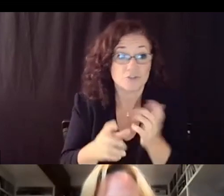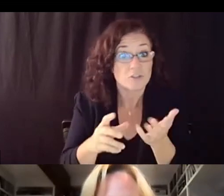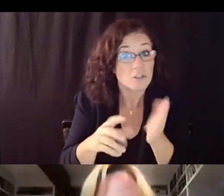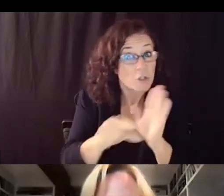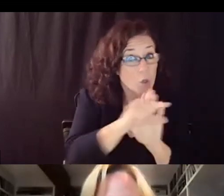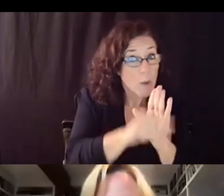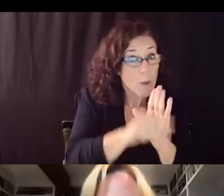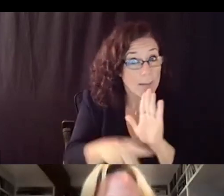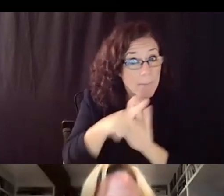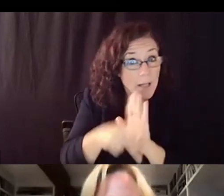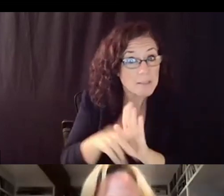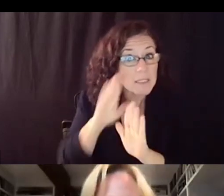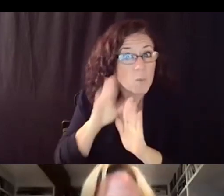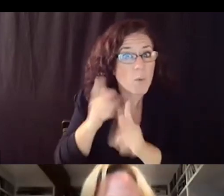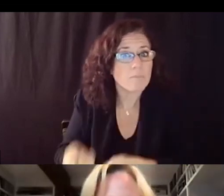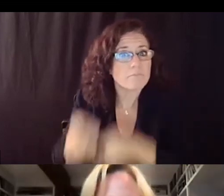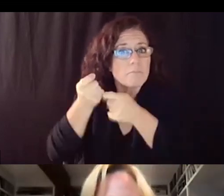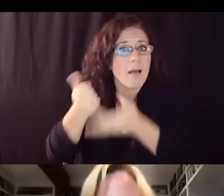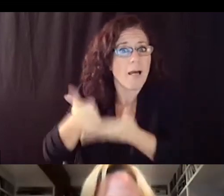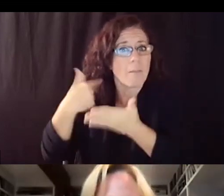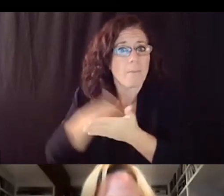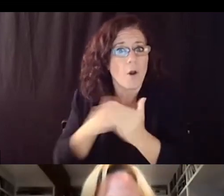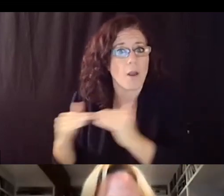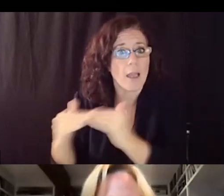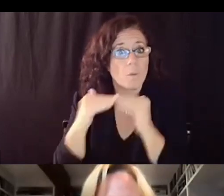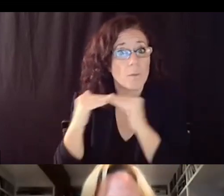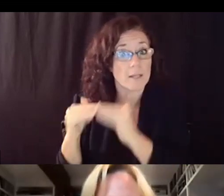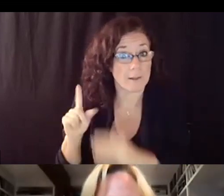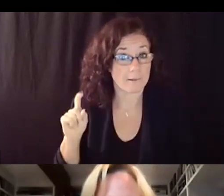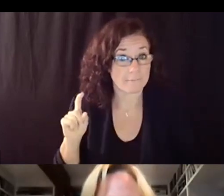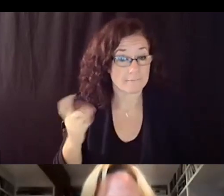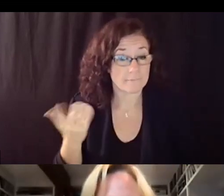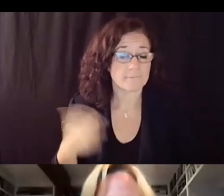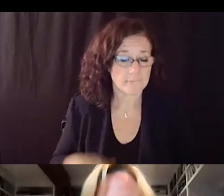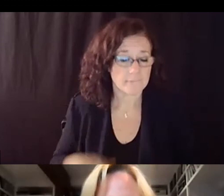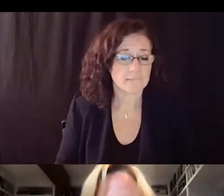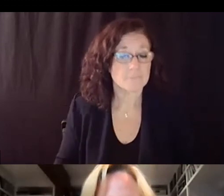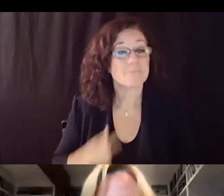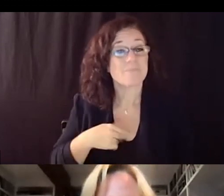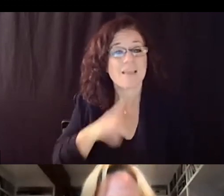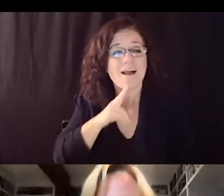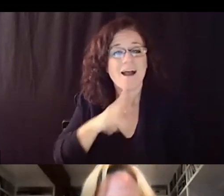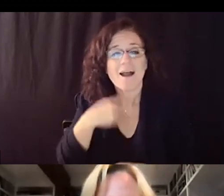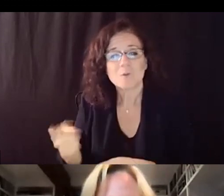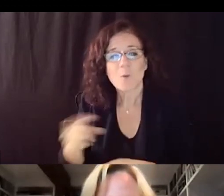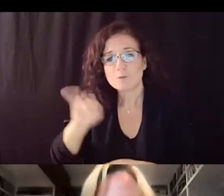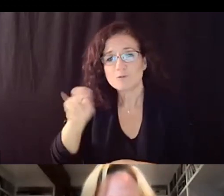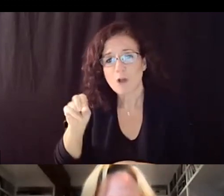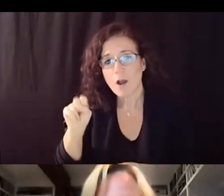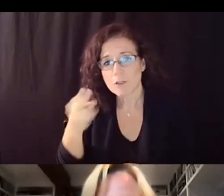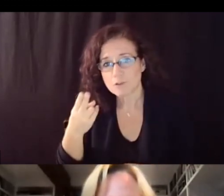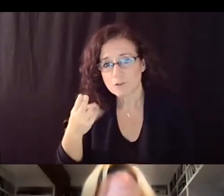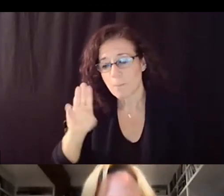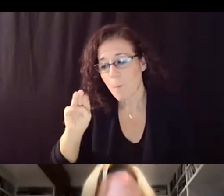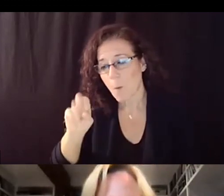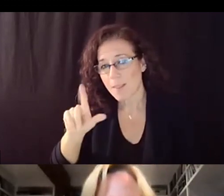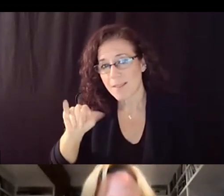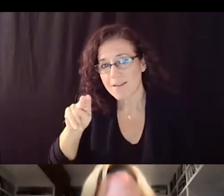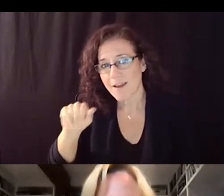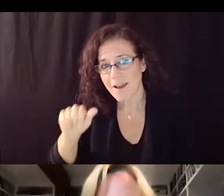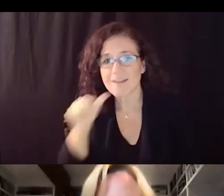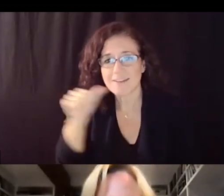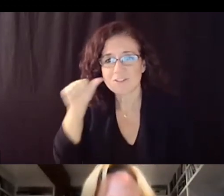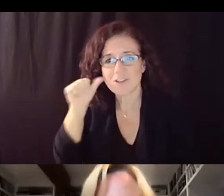equity in particular and as i mentioned to josh molina yesterday when he talked to me that um most